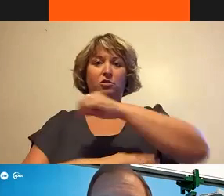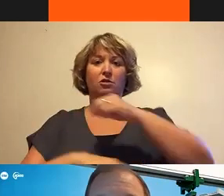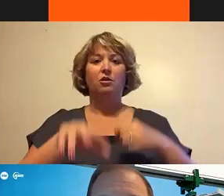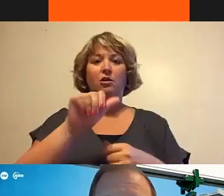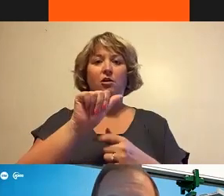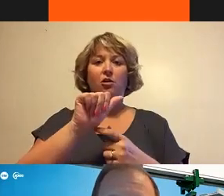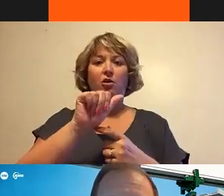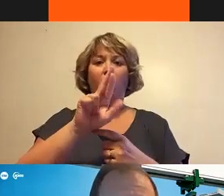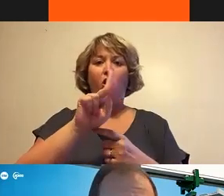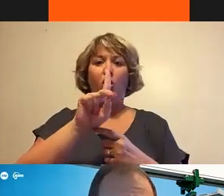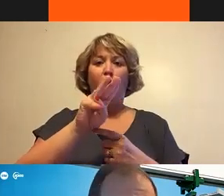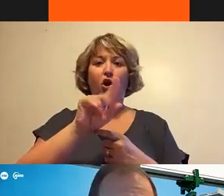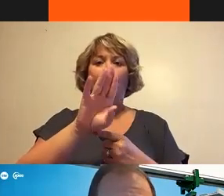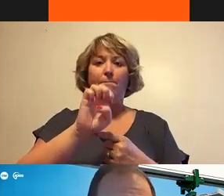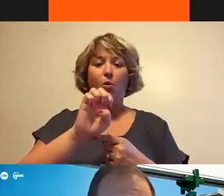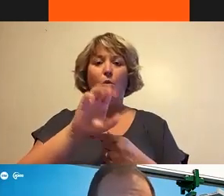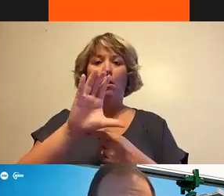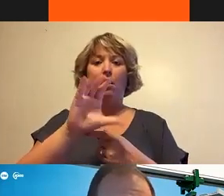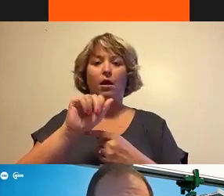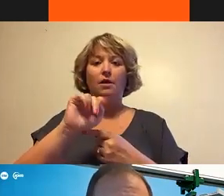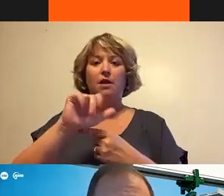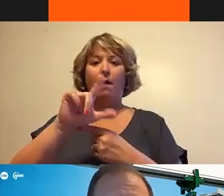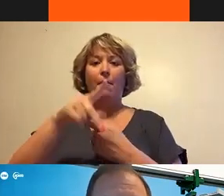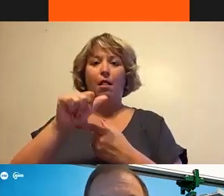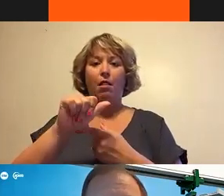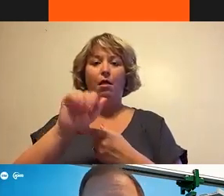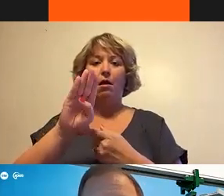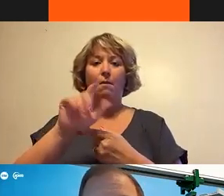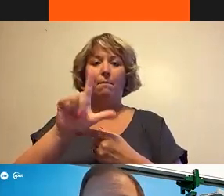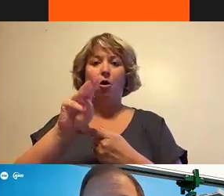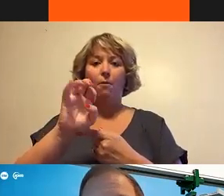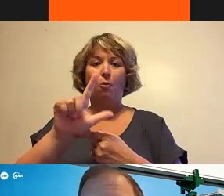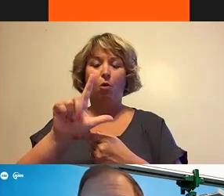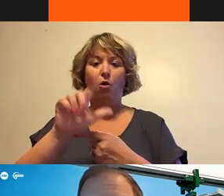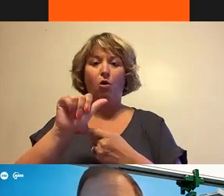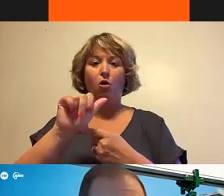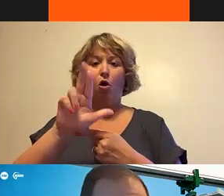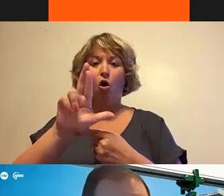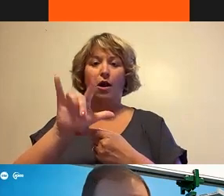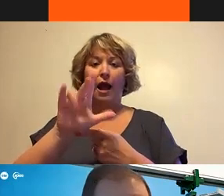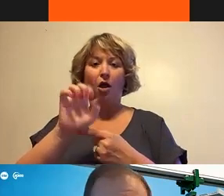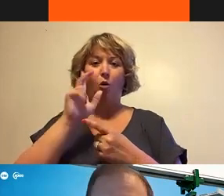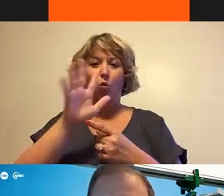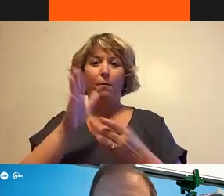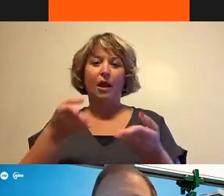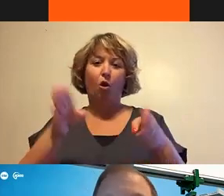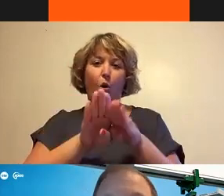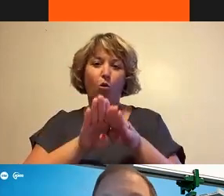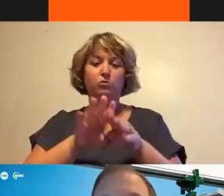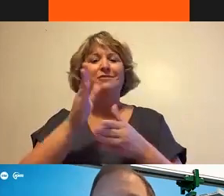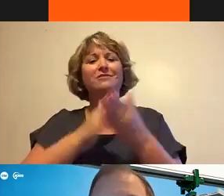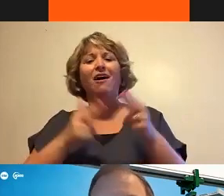Catawba, Balmoral, Argyle, Winona, and Ainsley would be short-term closures. Some of the major streets will be, again, short-term closures over the weekend.